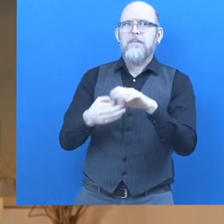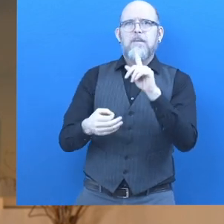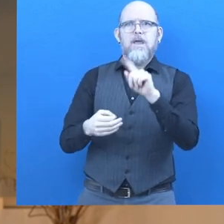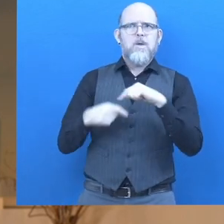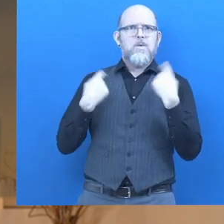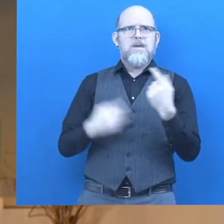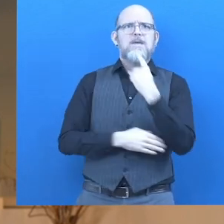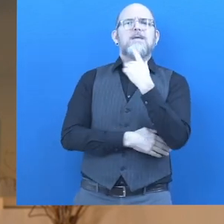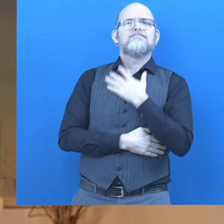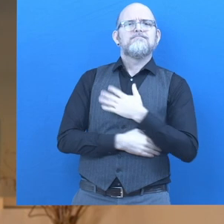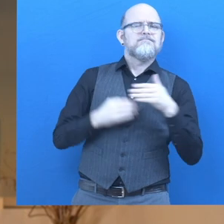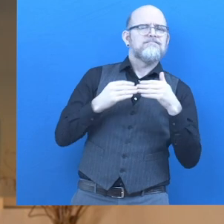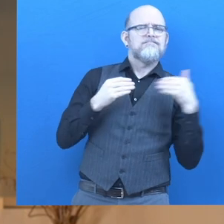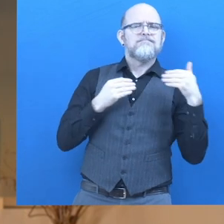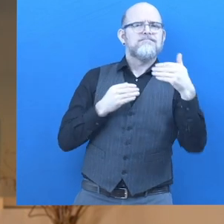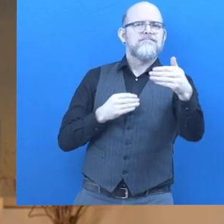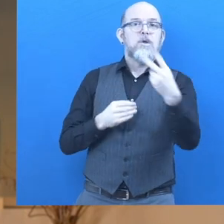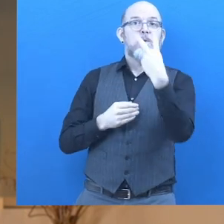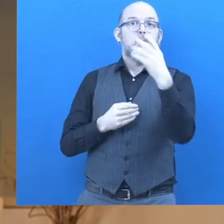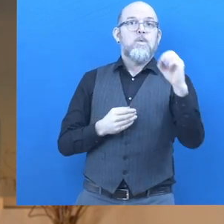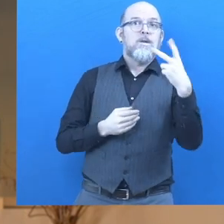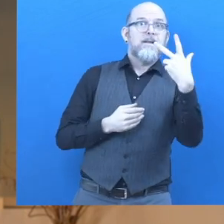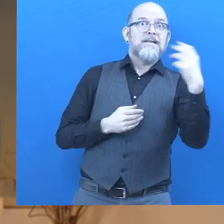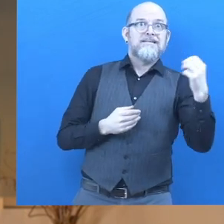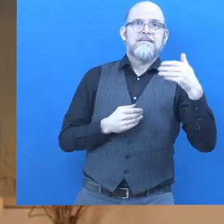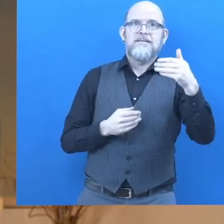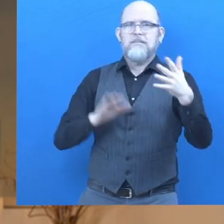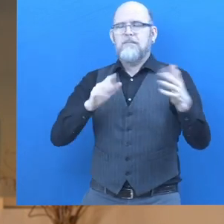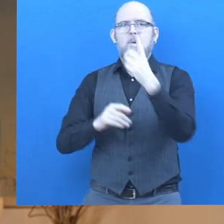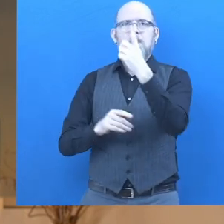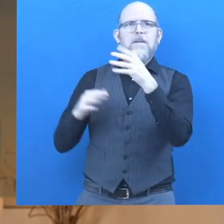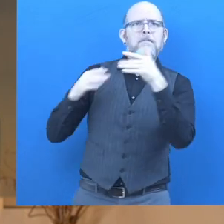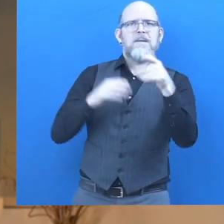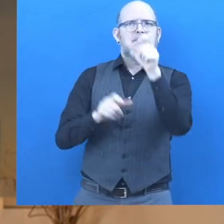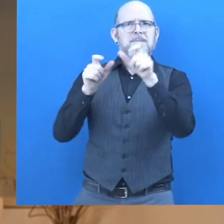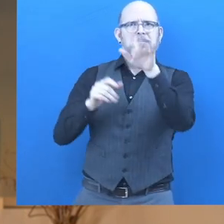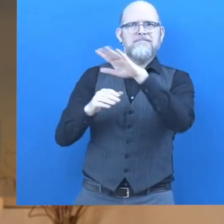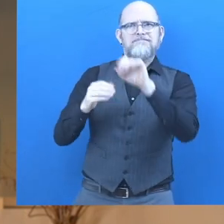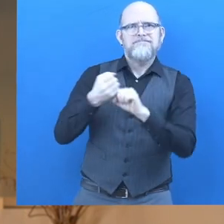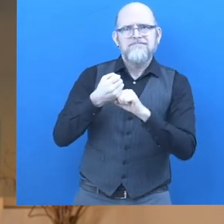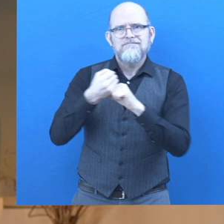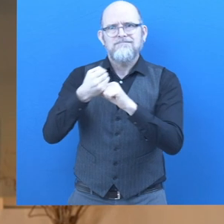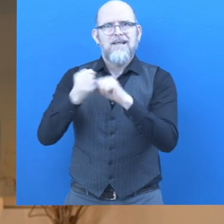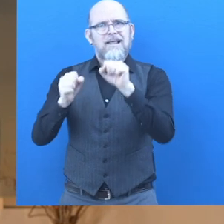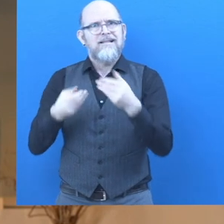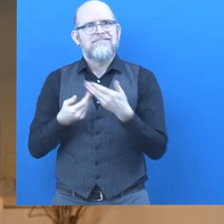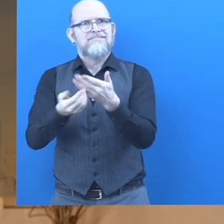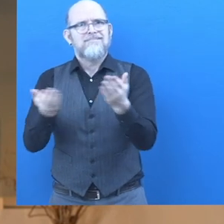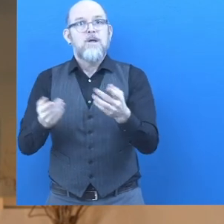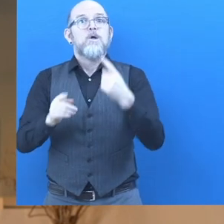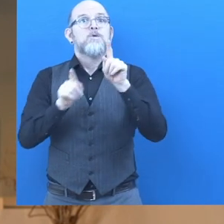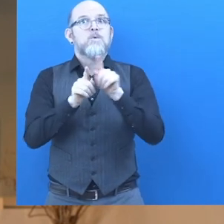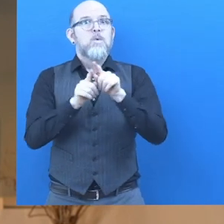we need to reach at least 1 million by 2030. And also raise